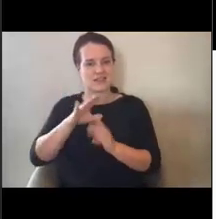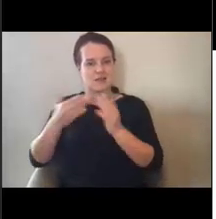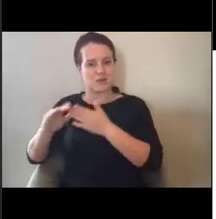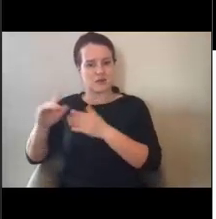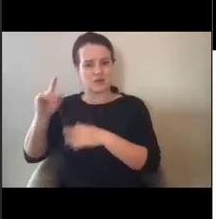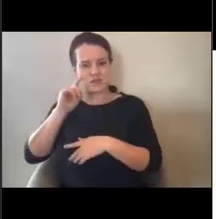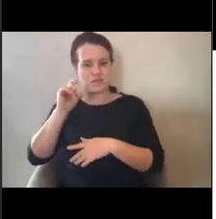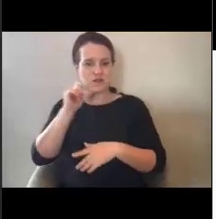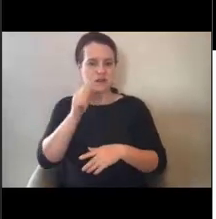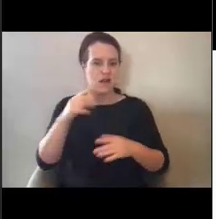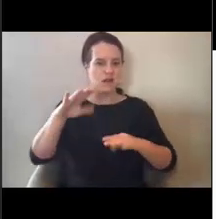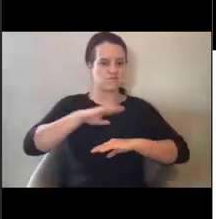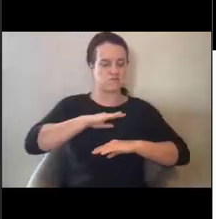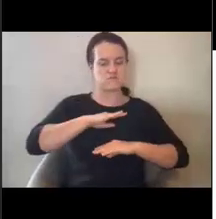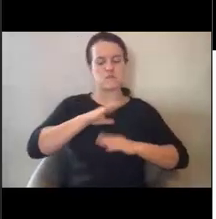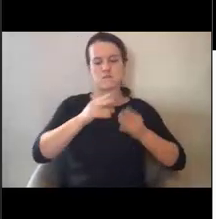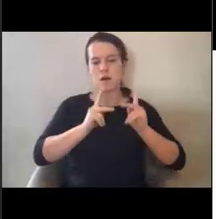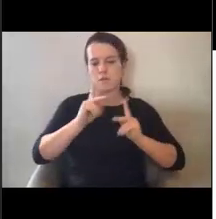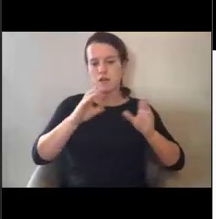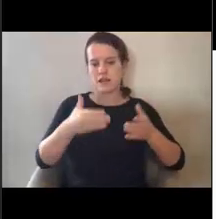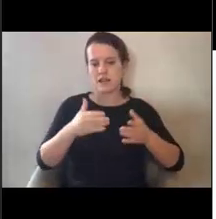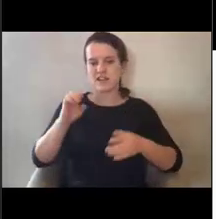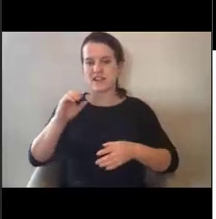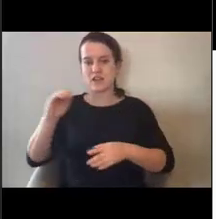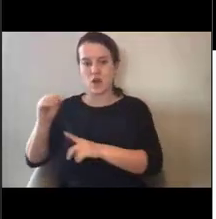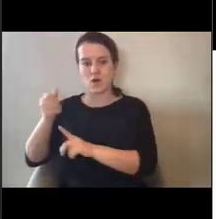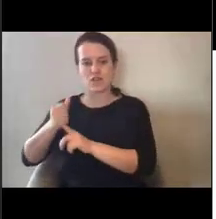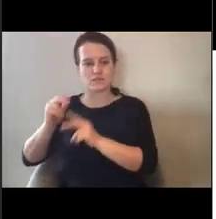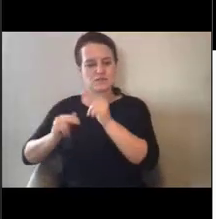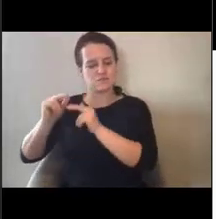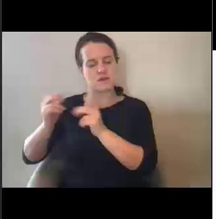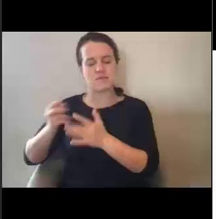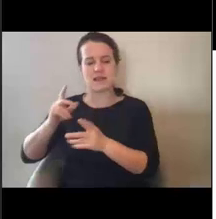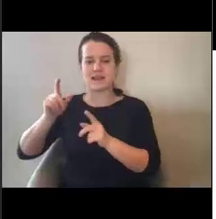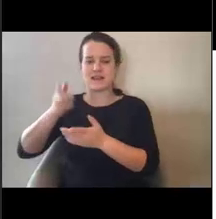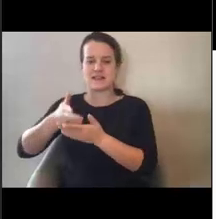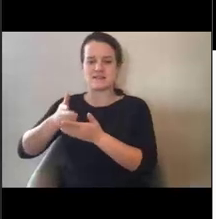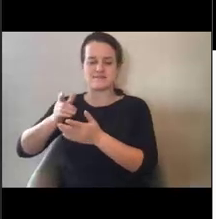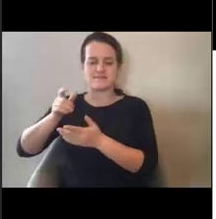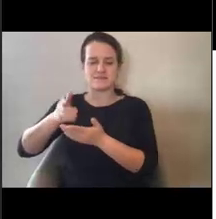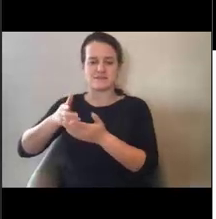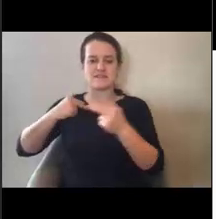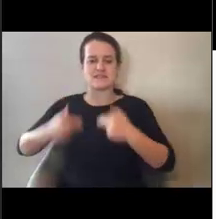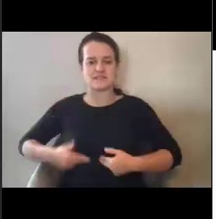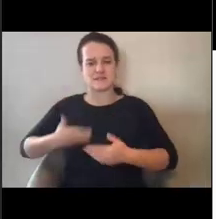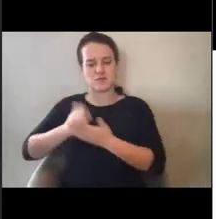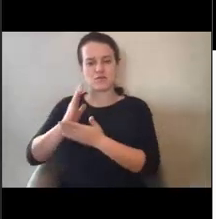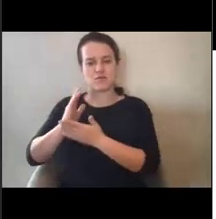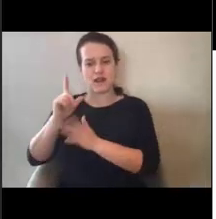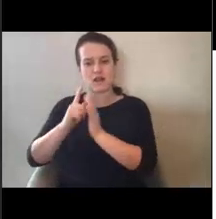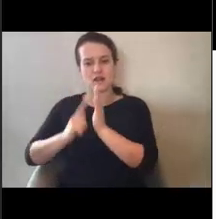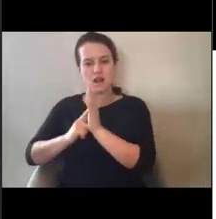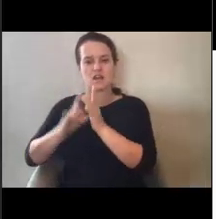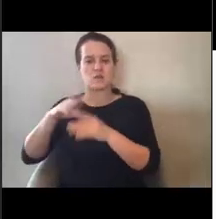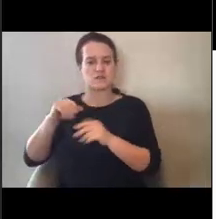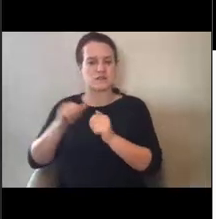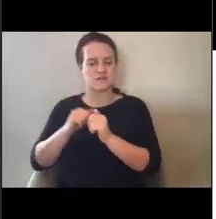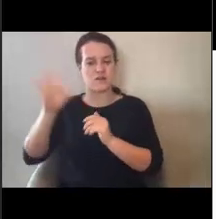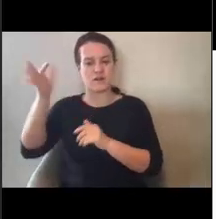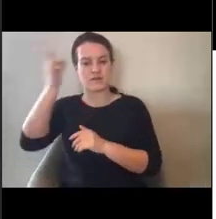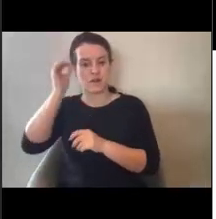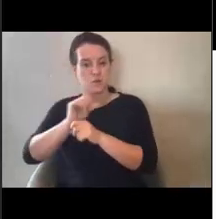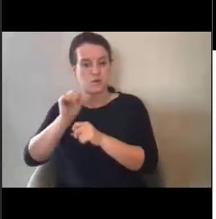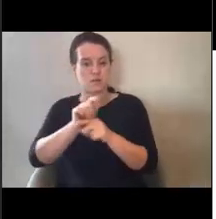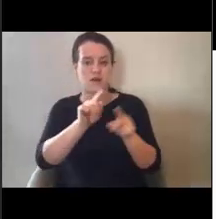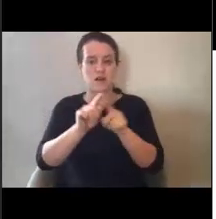The EEO built on decades of civil rights laws and regulations that have always been a part of federal grants, but it also highlighted the moral